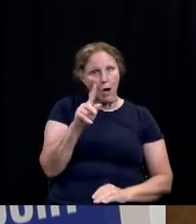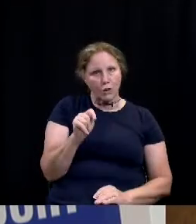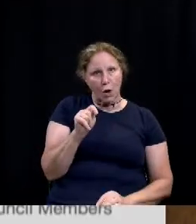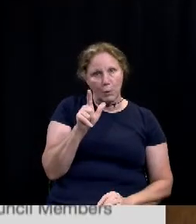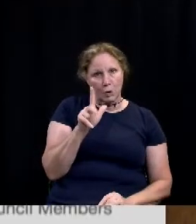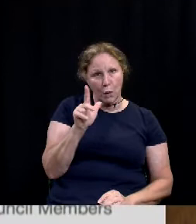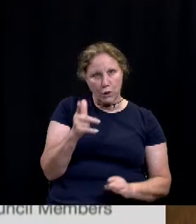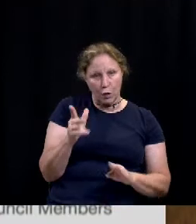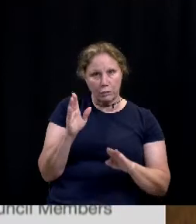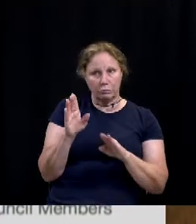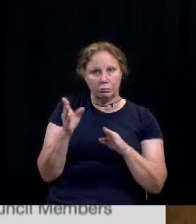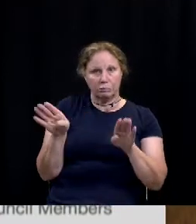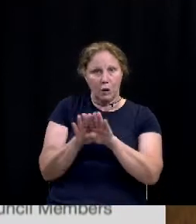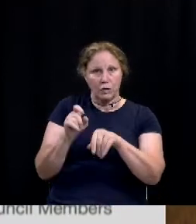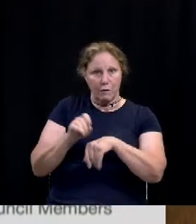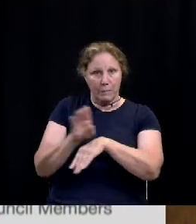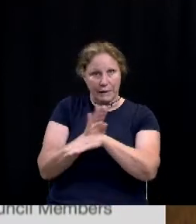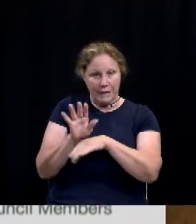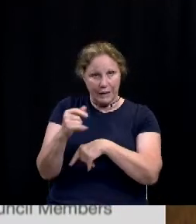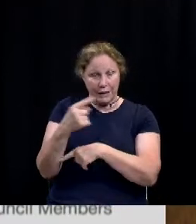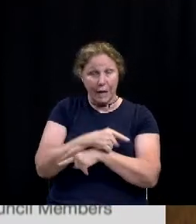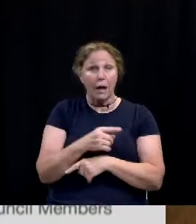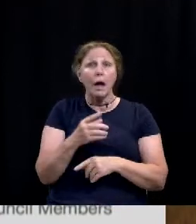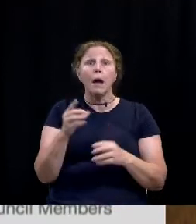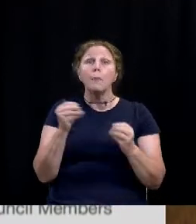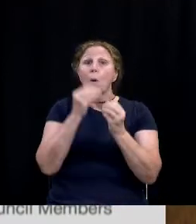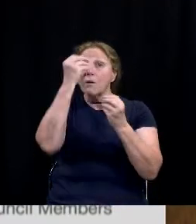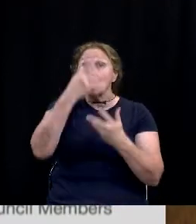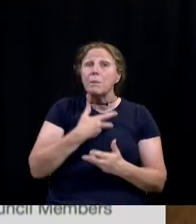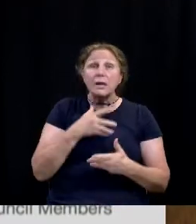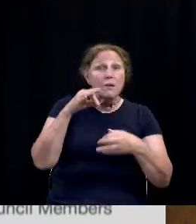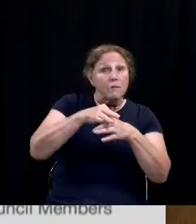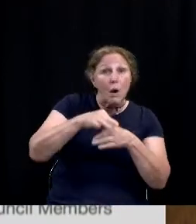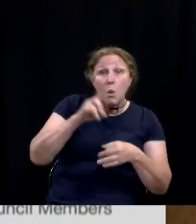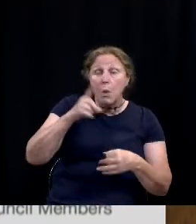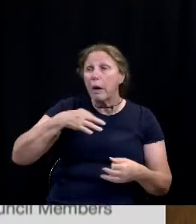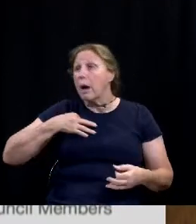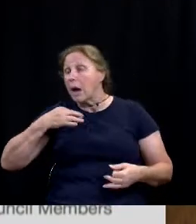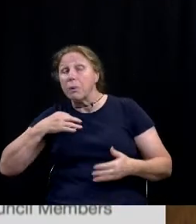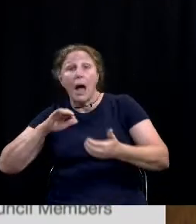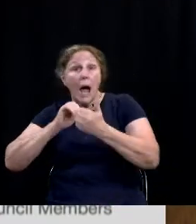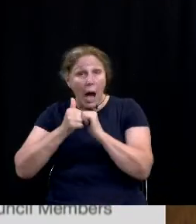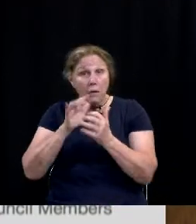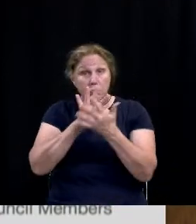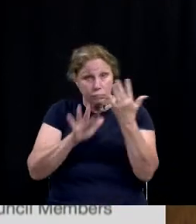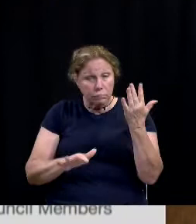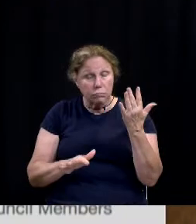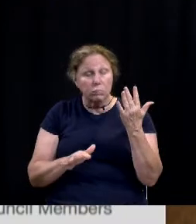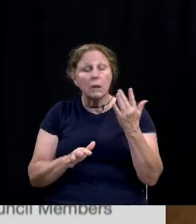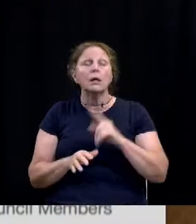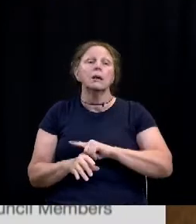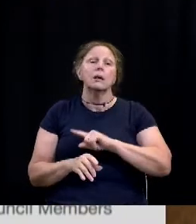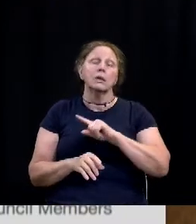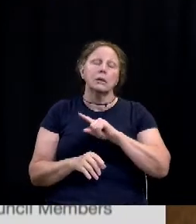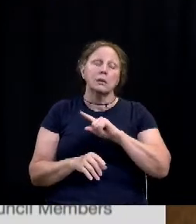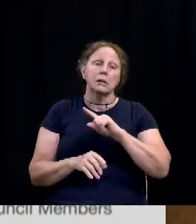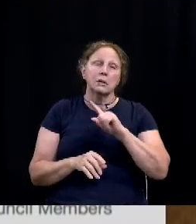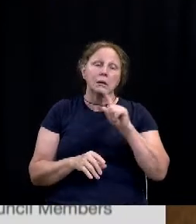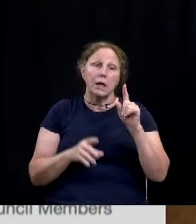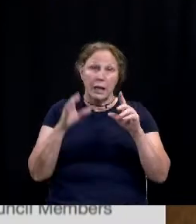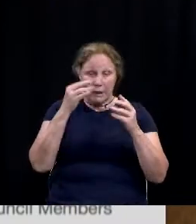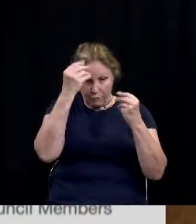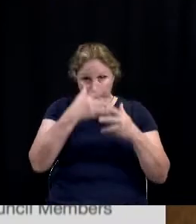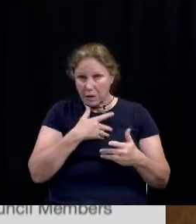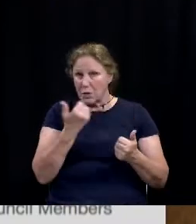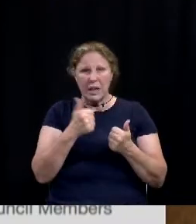23rd. For more information on where to apply for a ballot by mail, view ballot information,